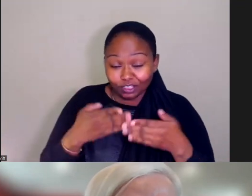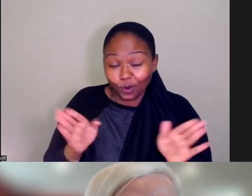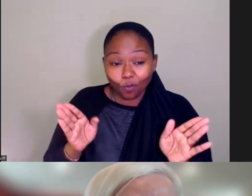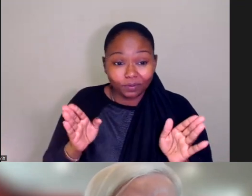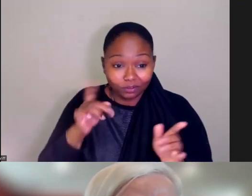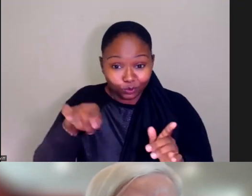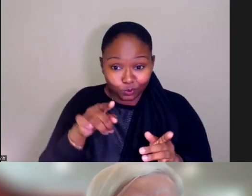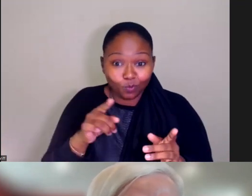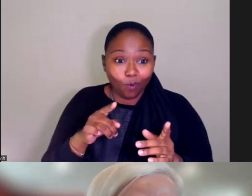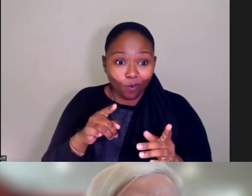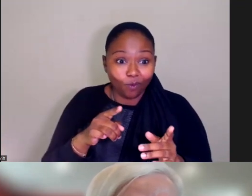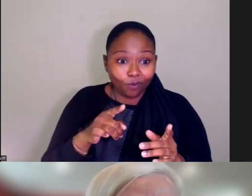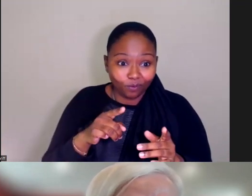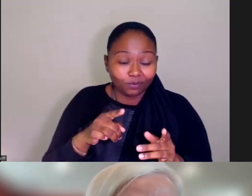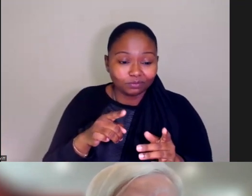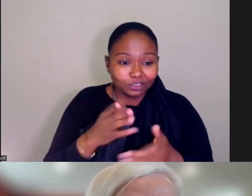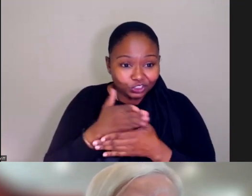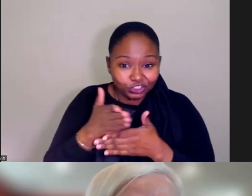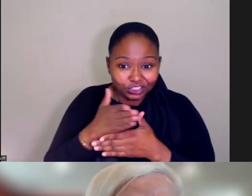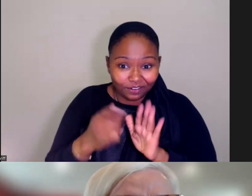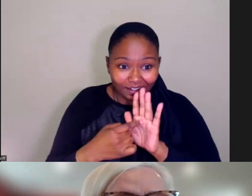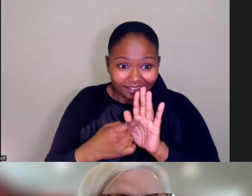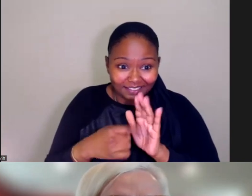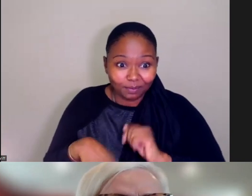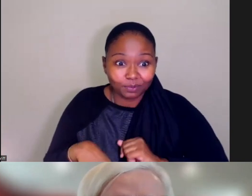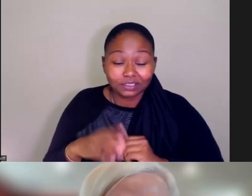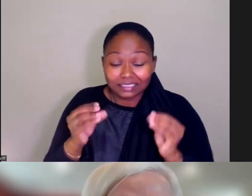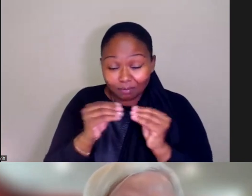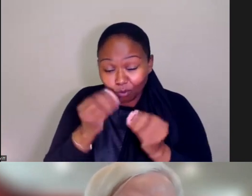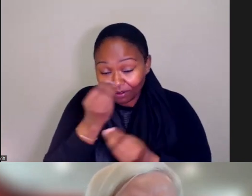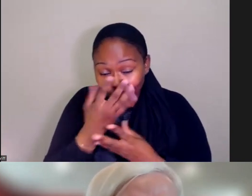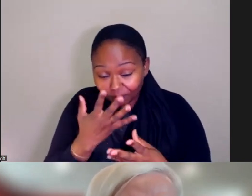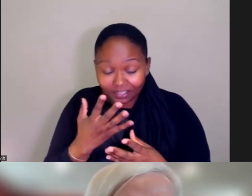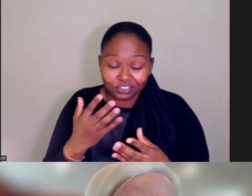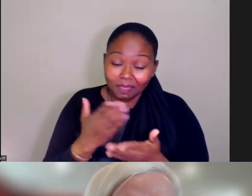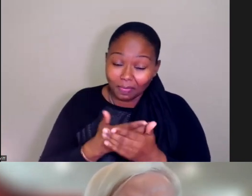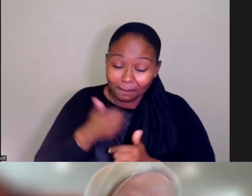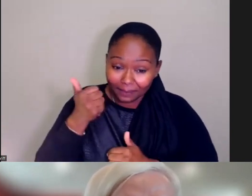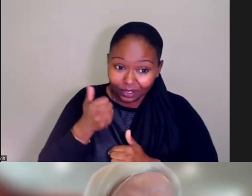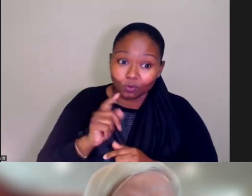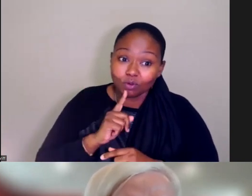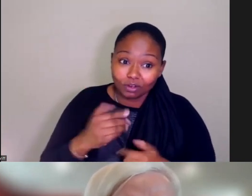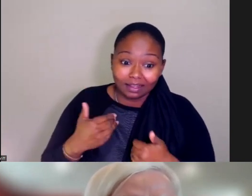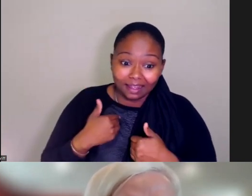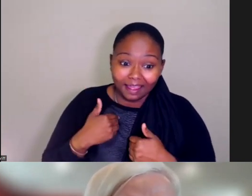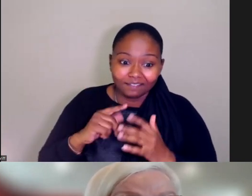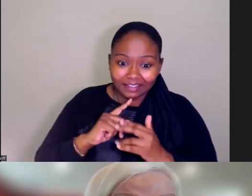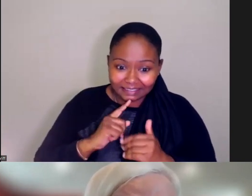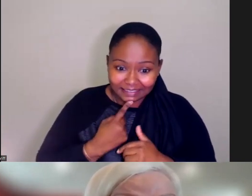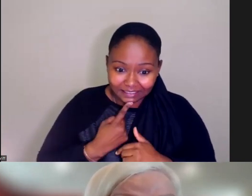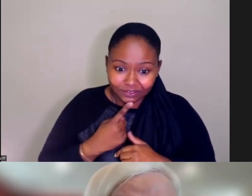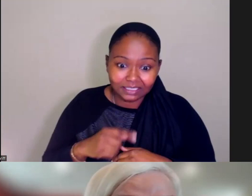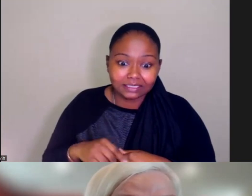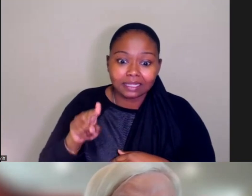along exact examples of this happening. Cause the more information we have, the better, but we, we really have a serious NIMBY issue. I certainly,